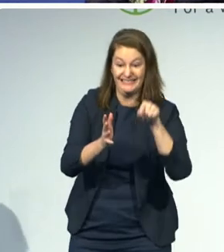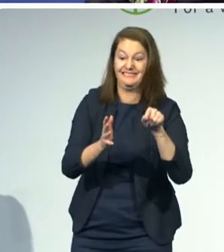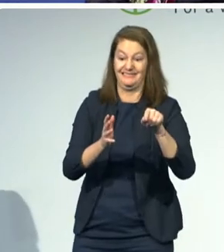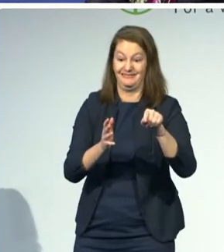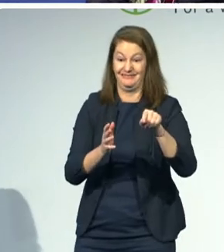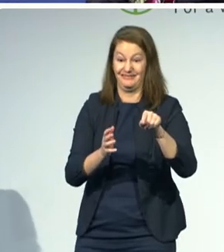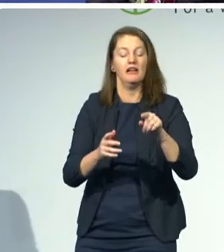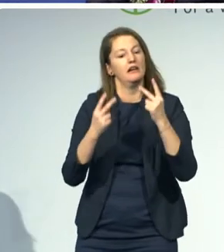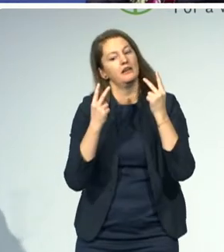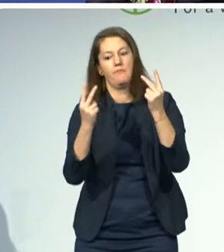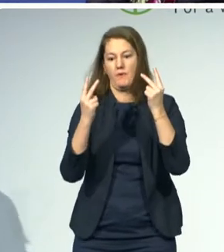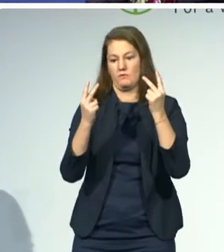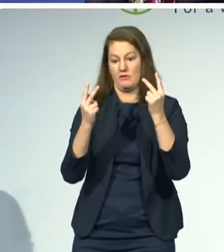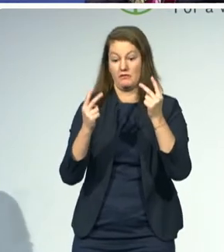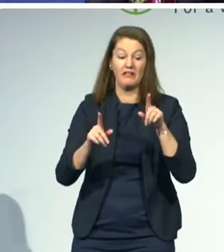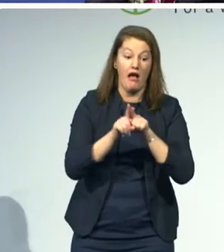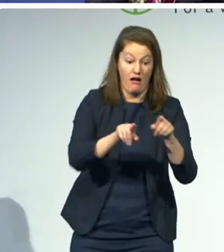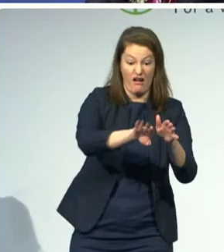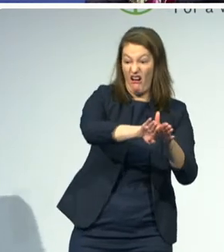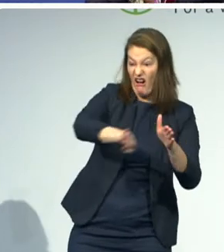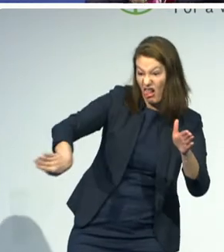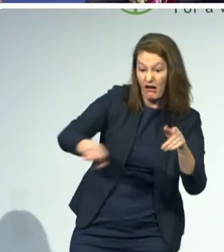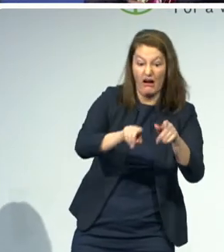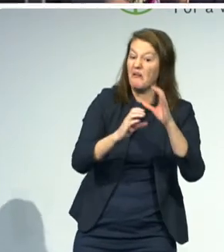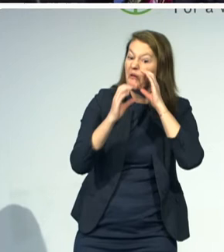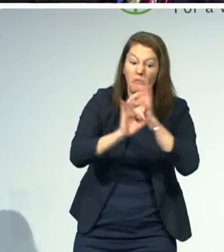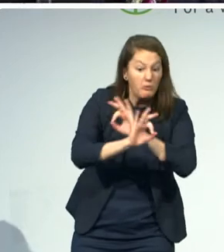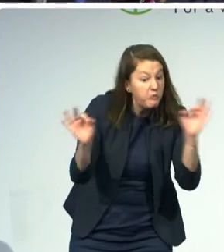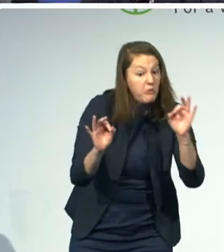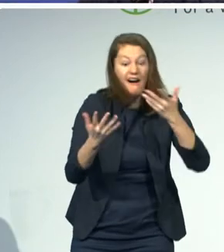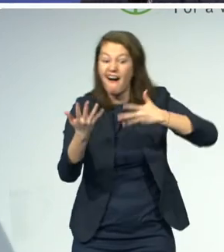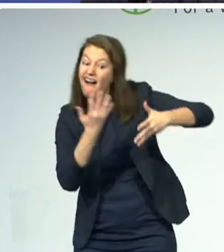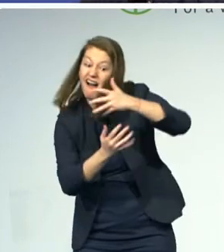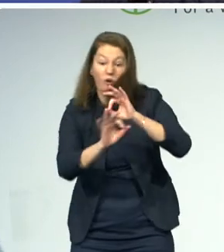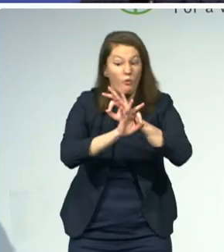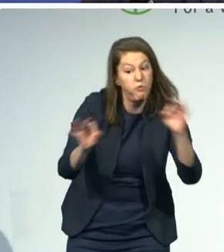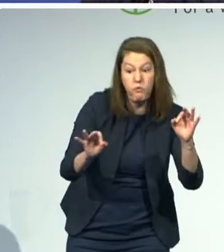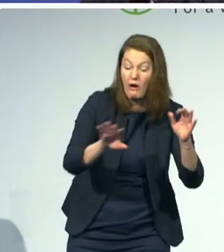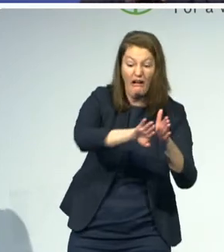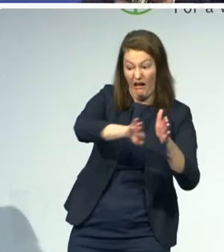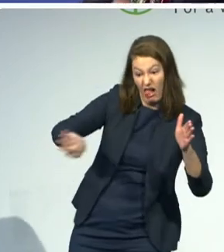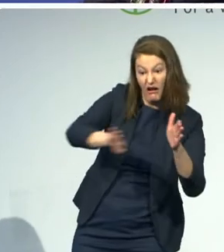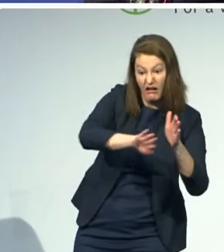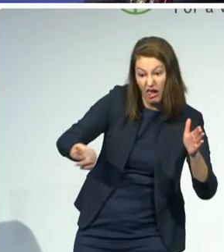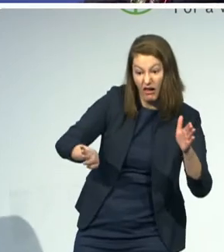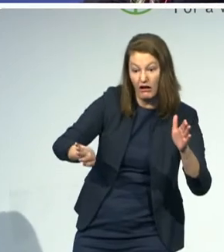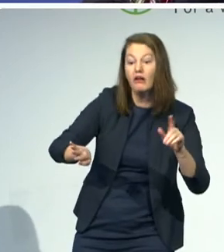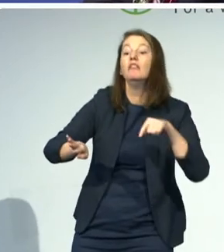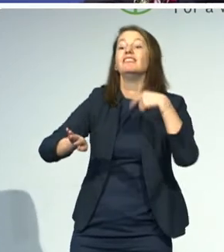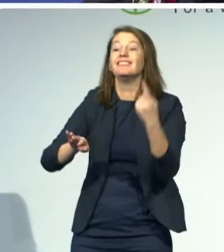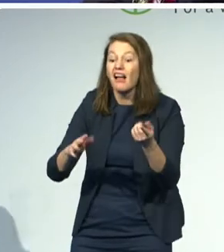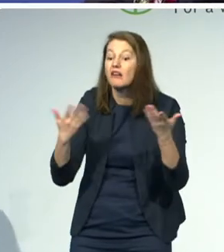is excluded or hidden away, they not only are denied their basic access, right to education,